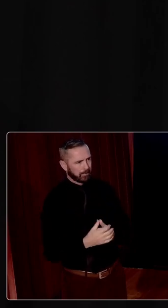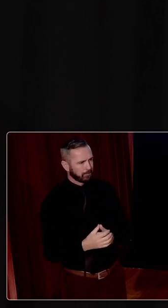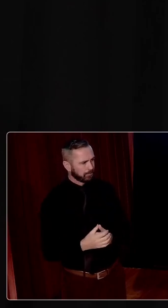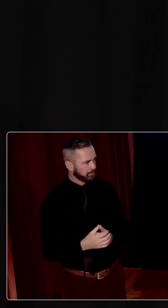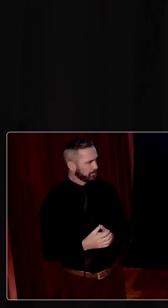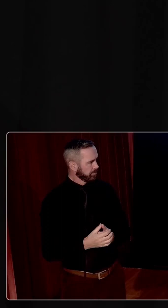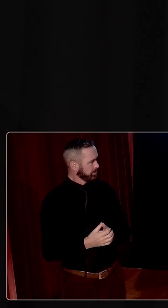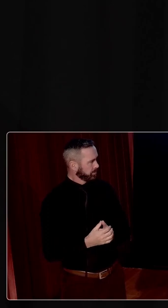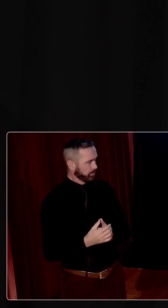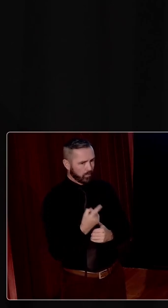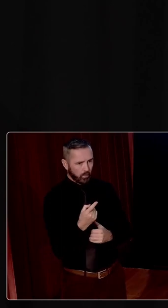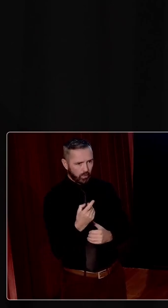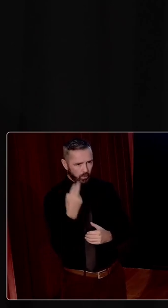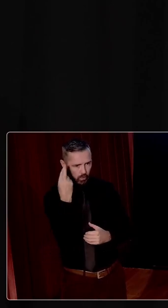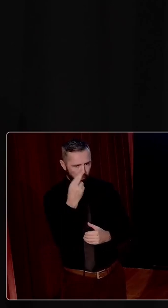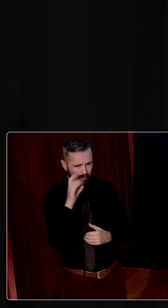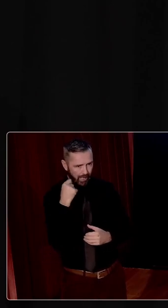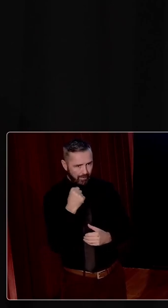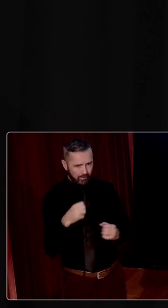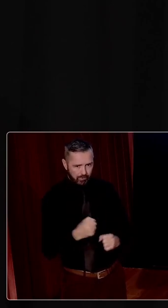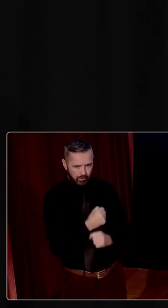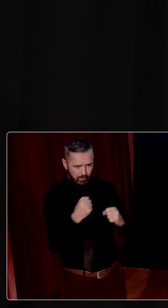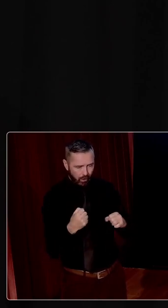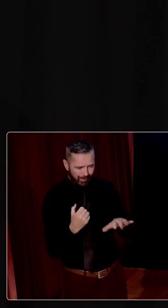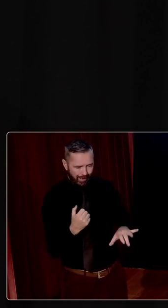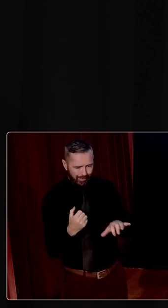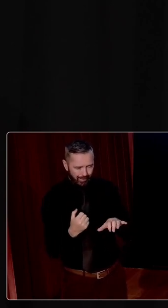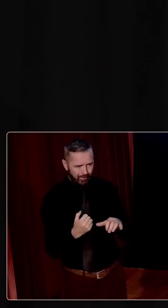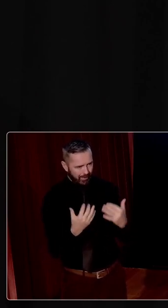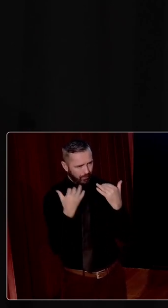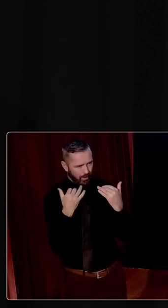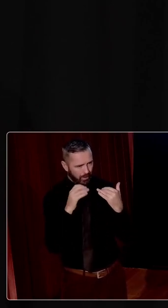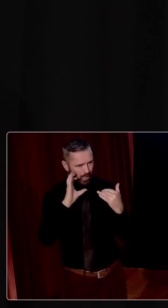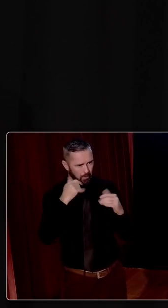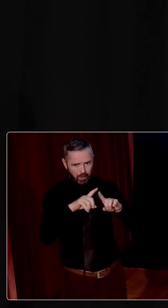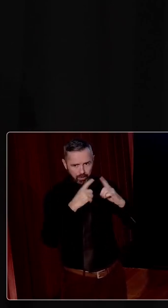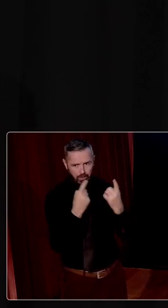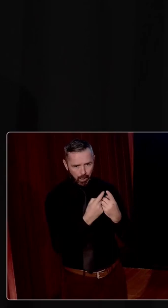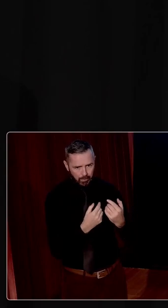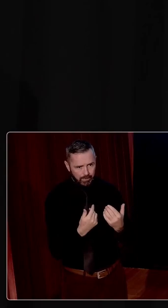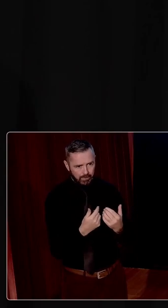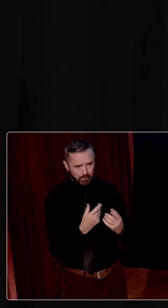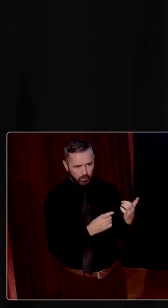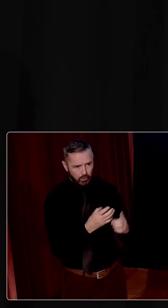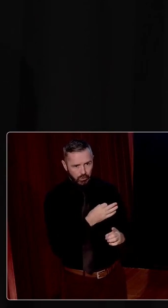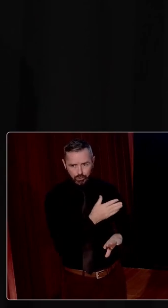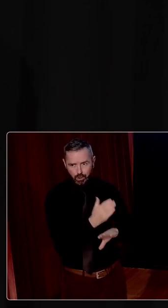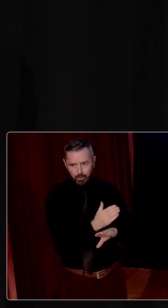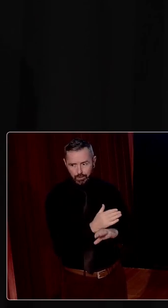extensive archival material is partly because the bureaucrats were so meticulous and assiduous in how they did their jobs.